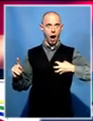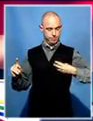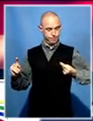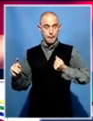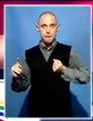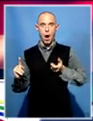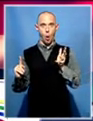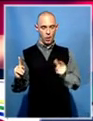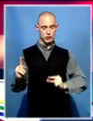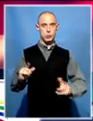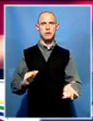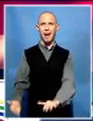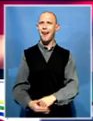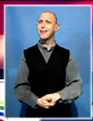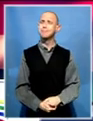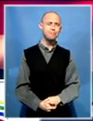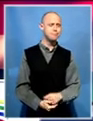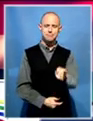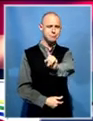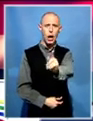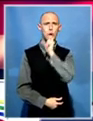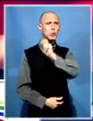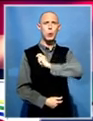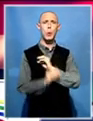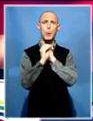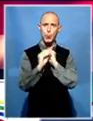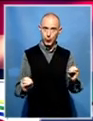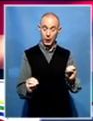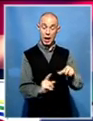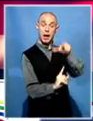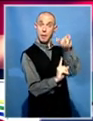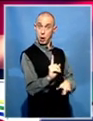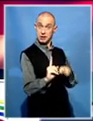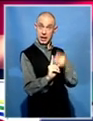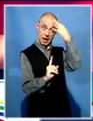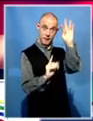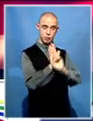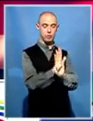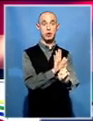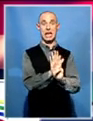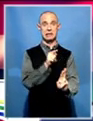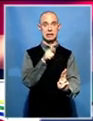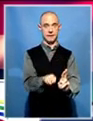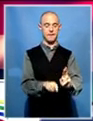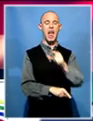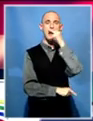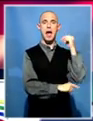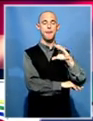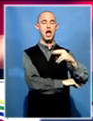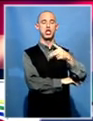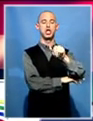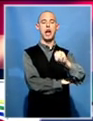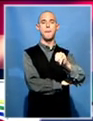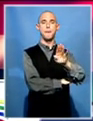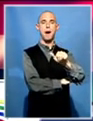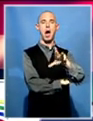presidential spokesperson George Charamba. He rejected the illness claims in an article published in the state media today. The